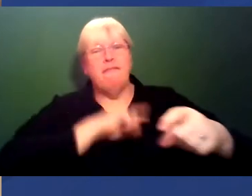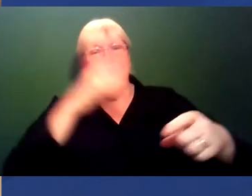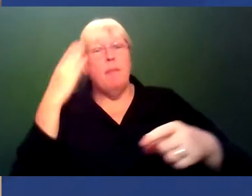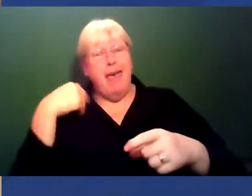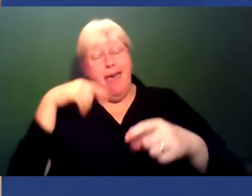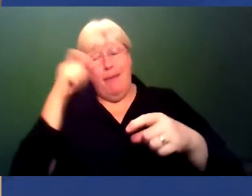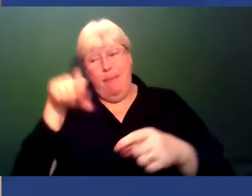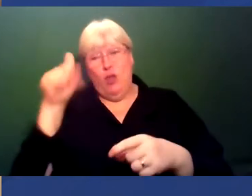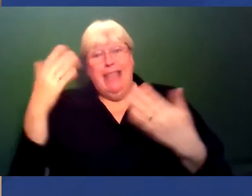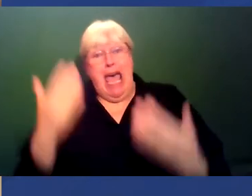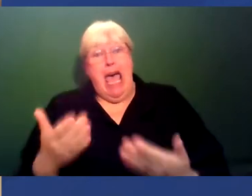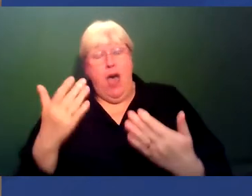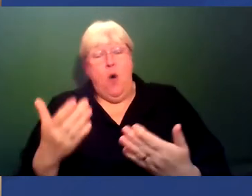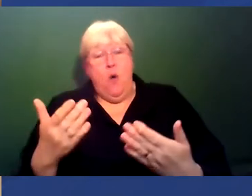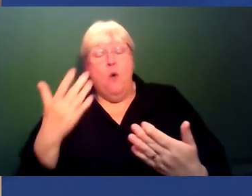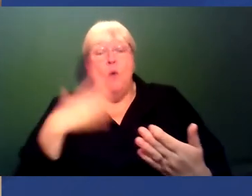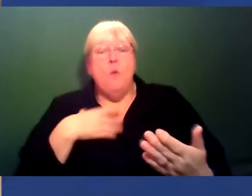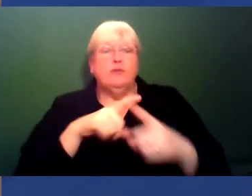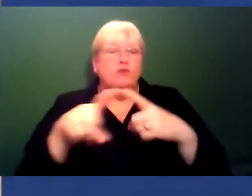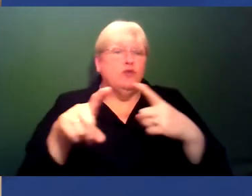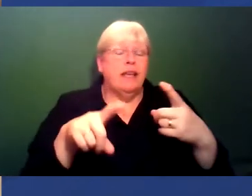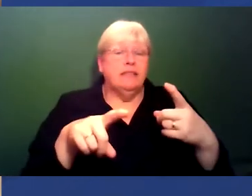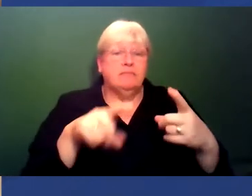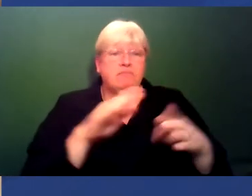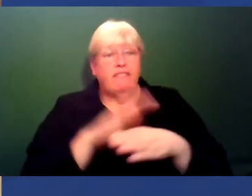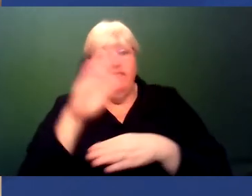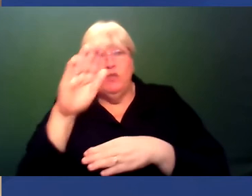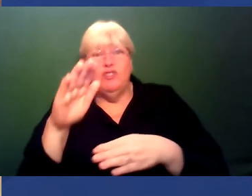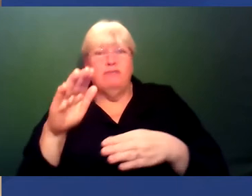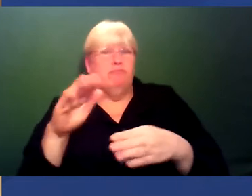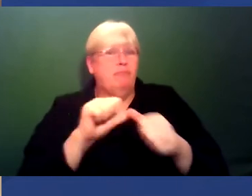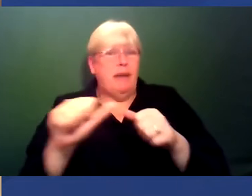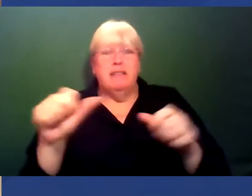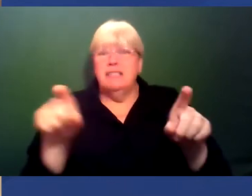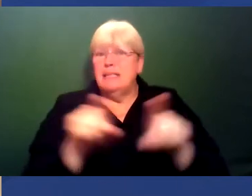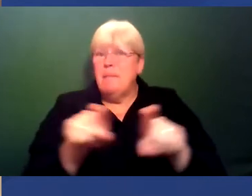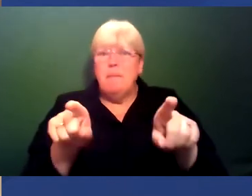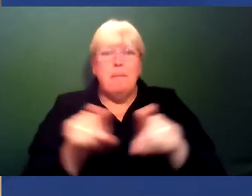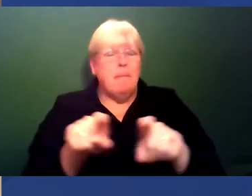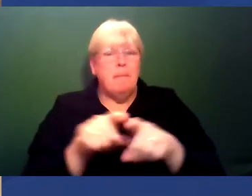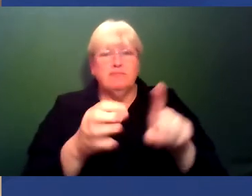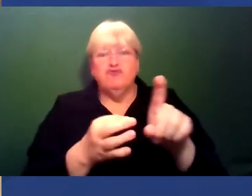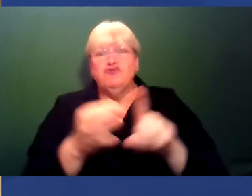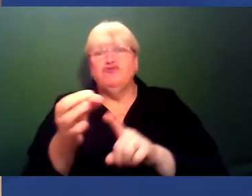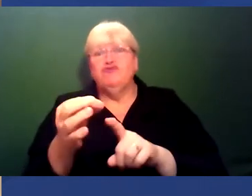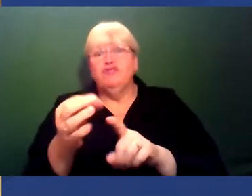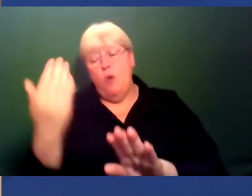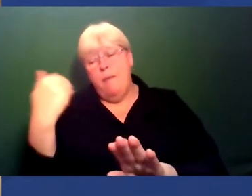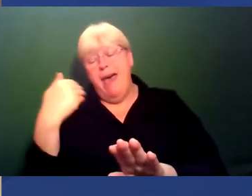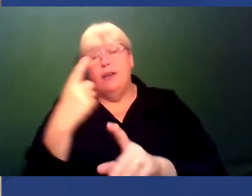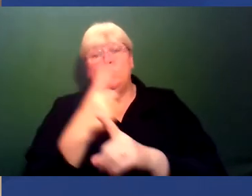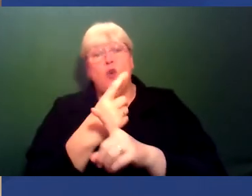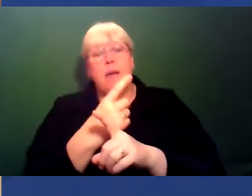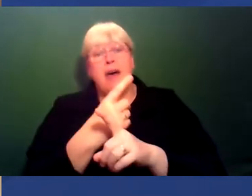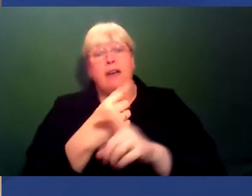now, you know, we want to try and make it better for, for Black people in the future so that, going back to your point, Batty, about the